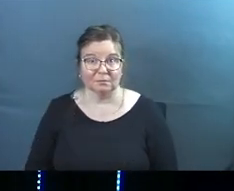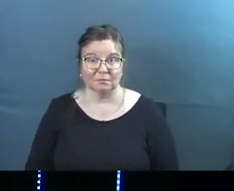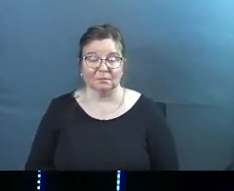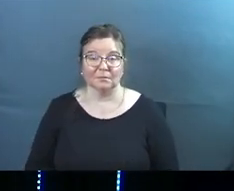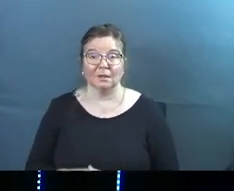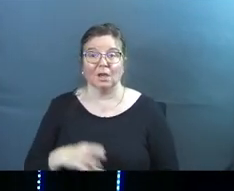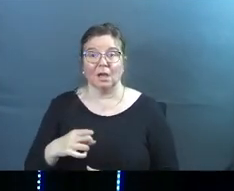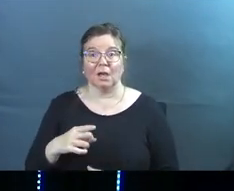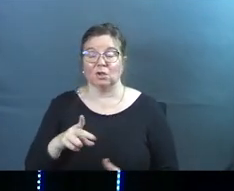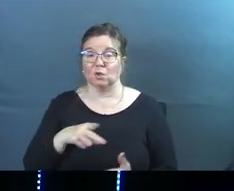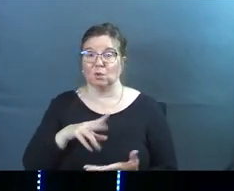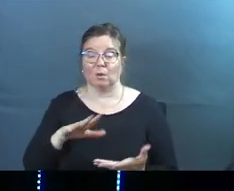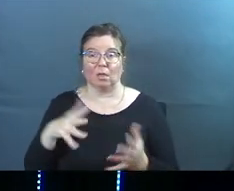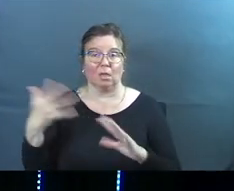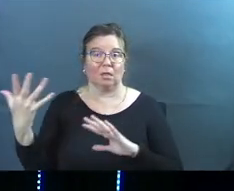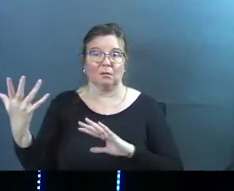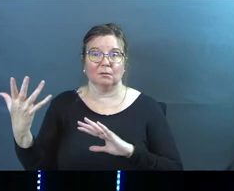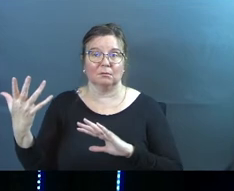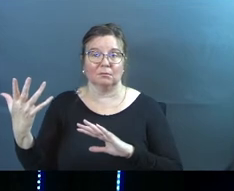and you fell